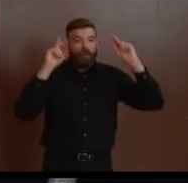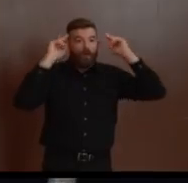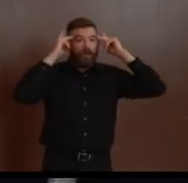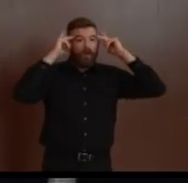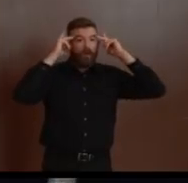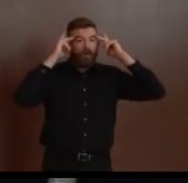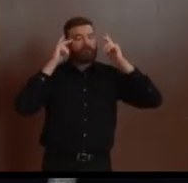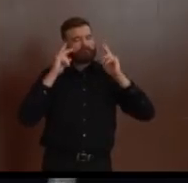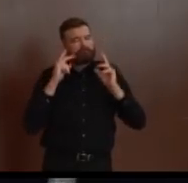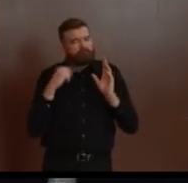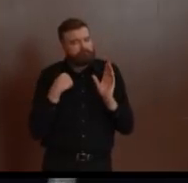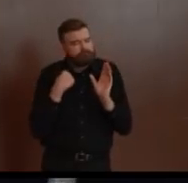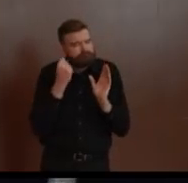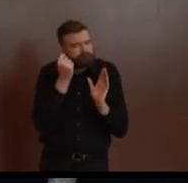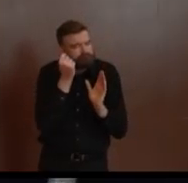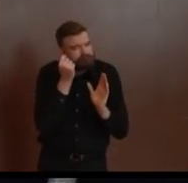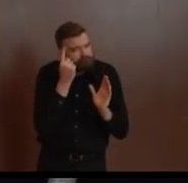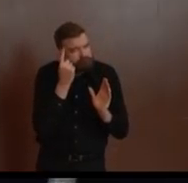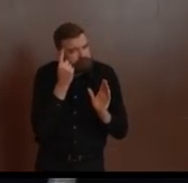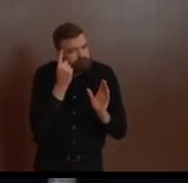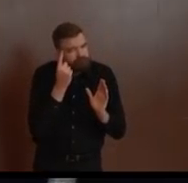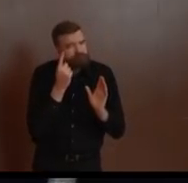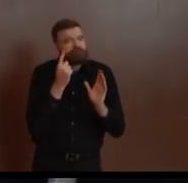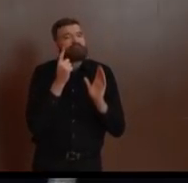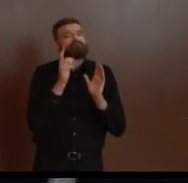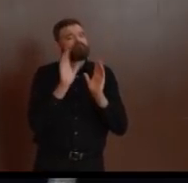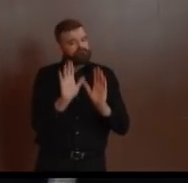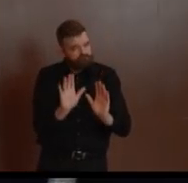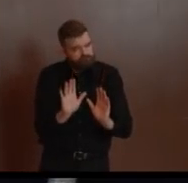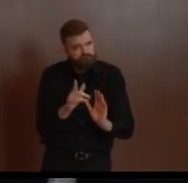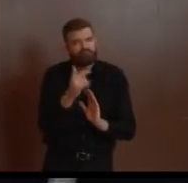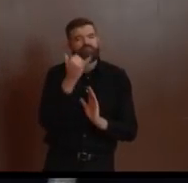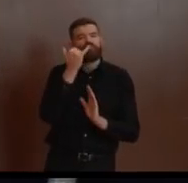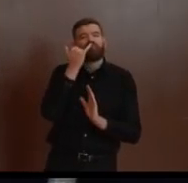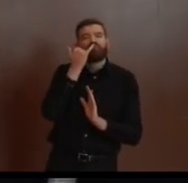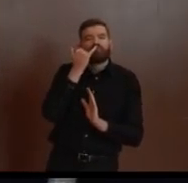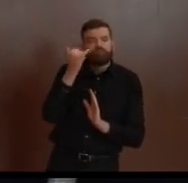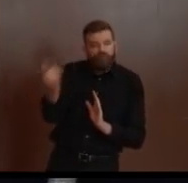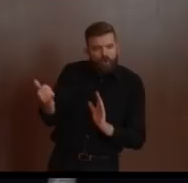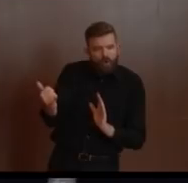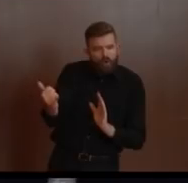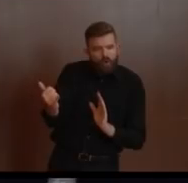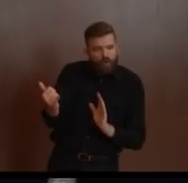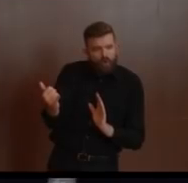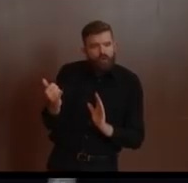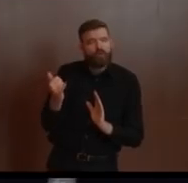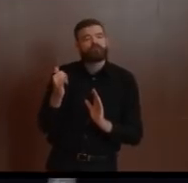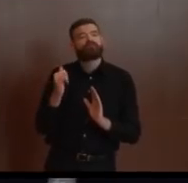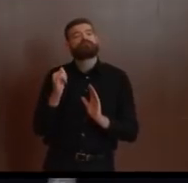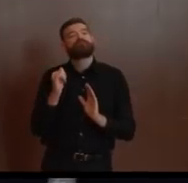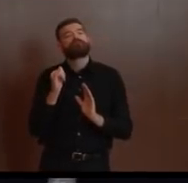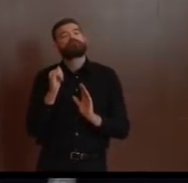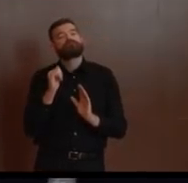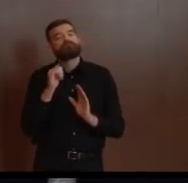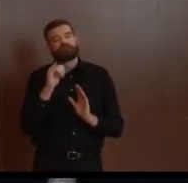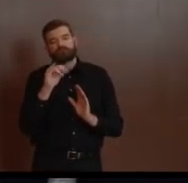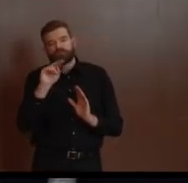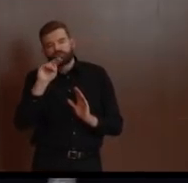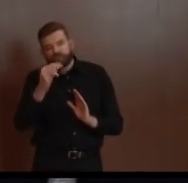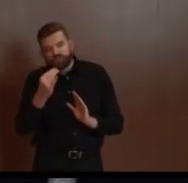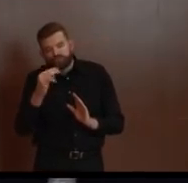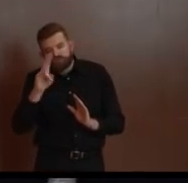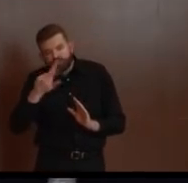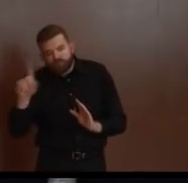We monitor the calls to our call center and NJ211, and it certainly reflects that. Since